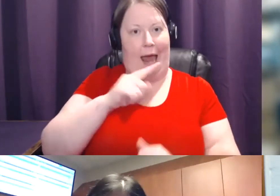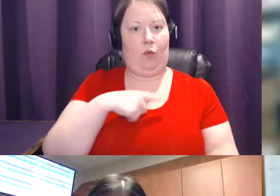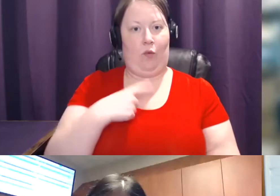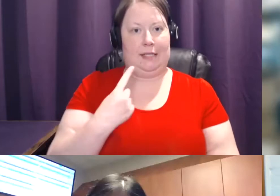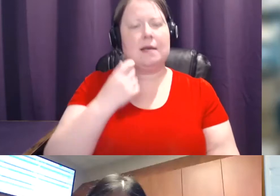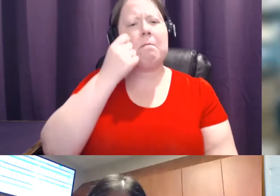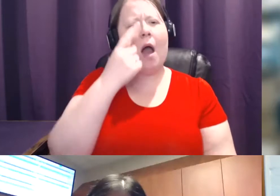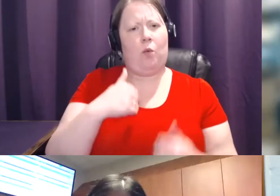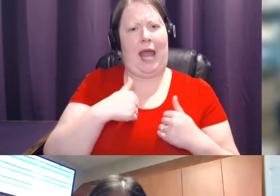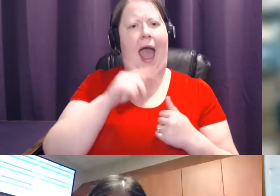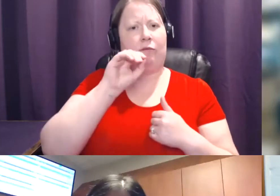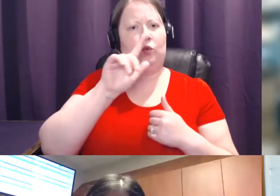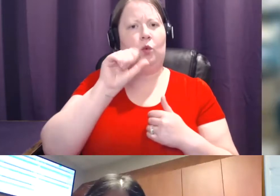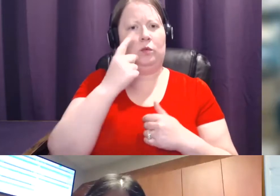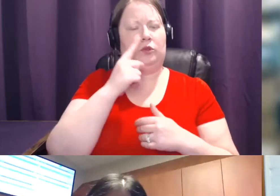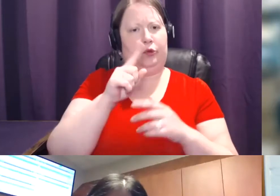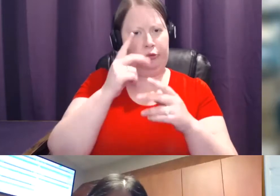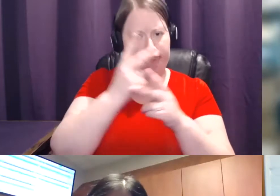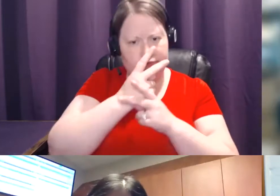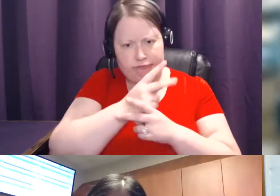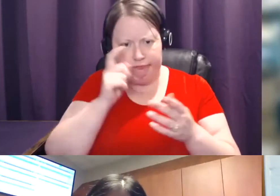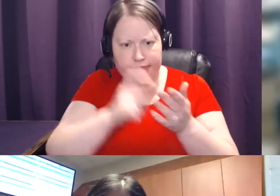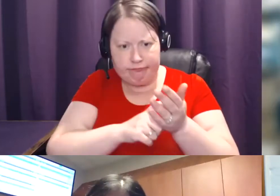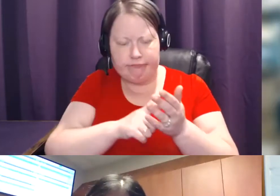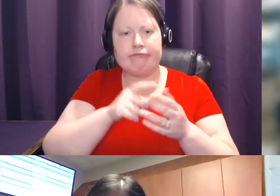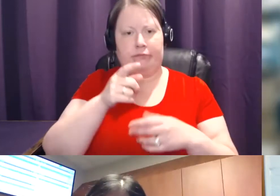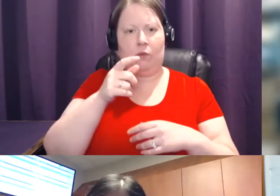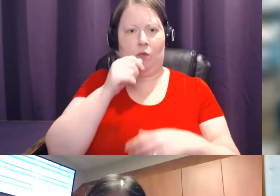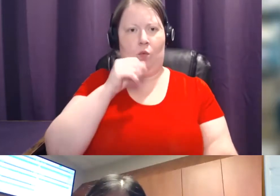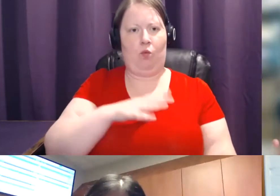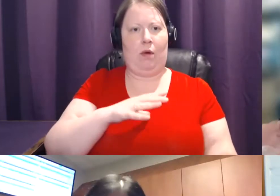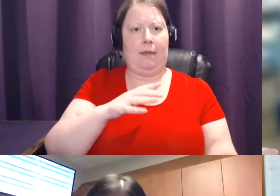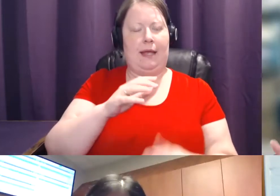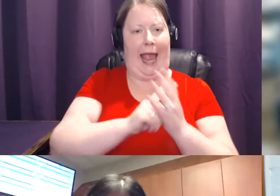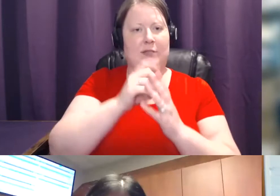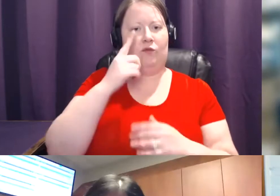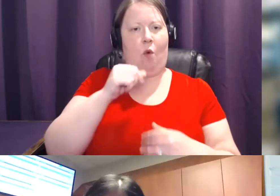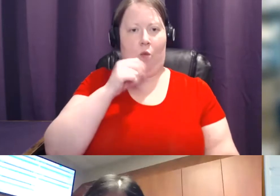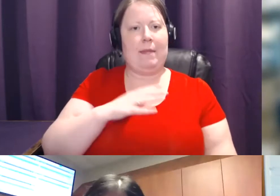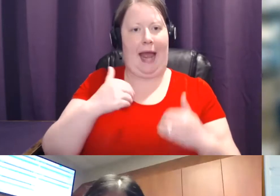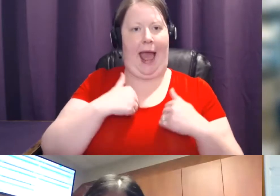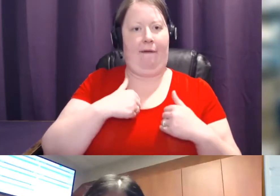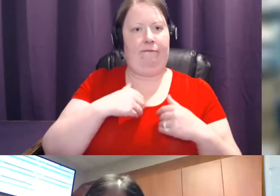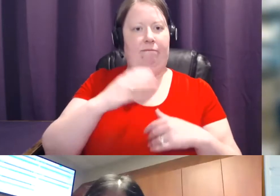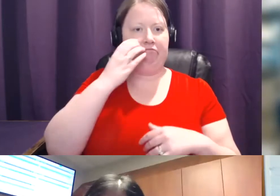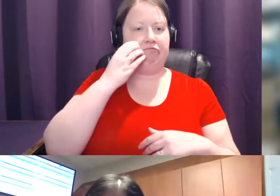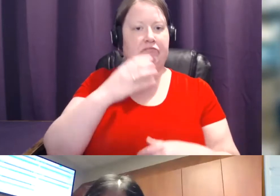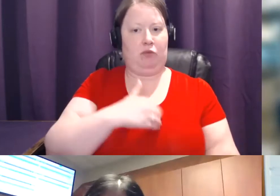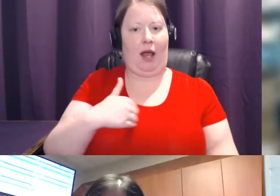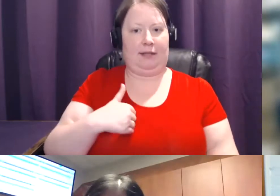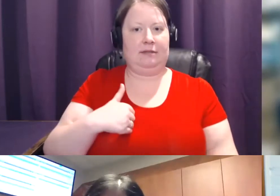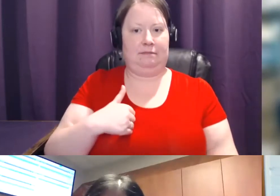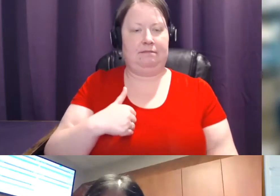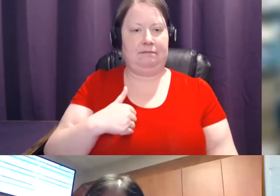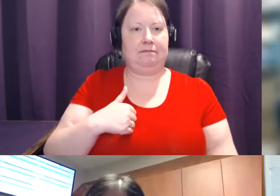way for a woman's risk and breast density. Okay, thank you very much for clearing that up to help us understand a little bit. Dr. Nathan, know having